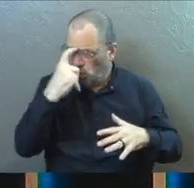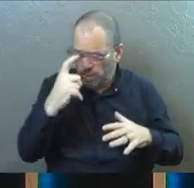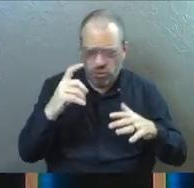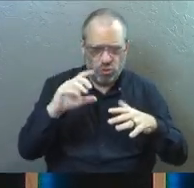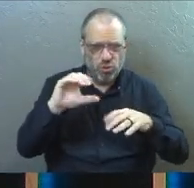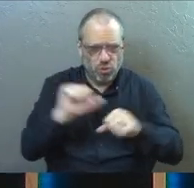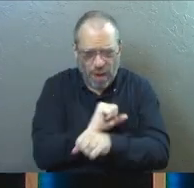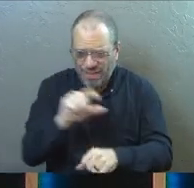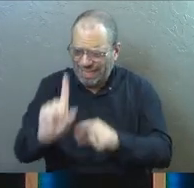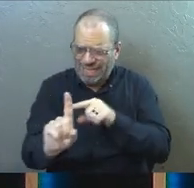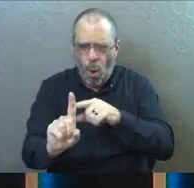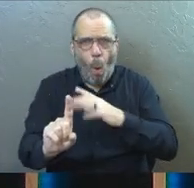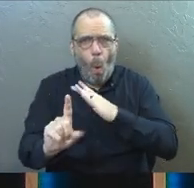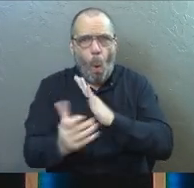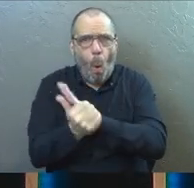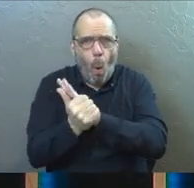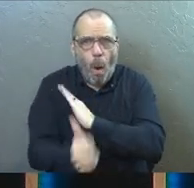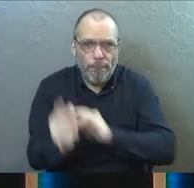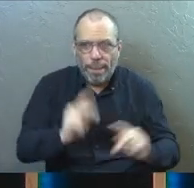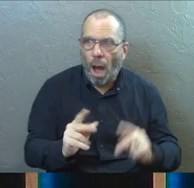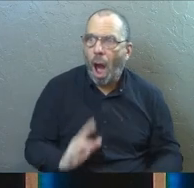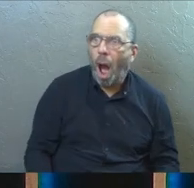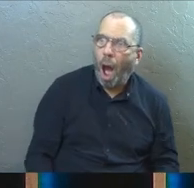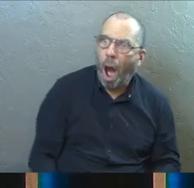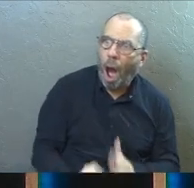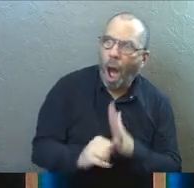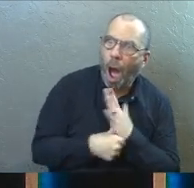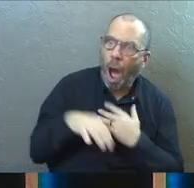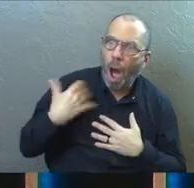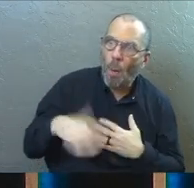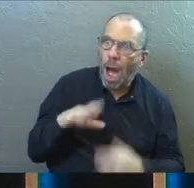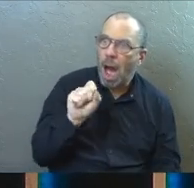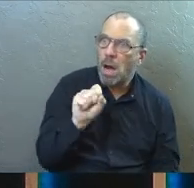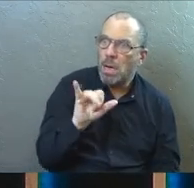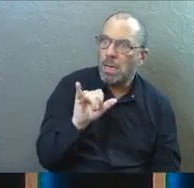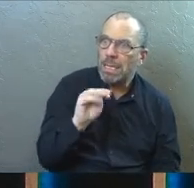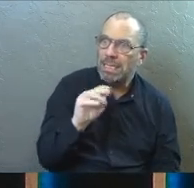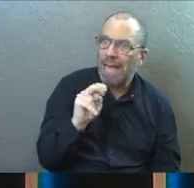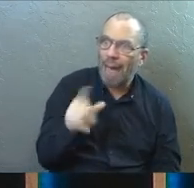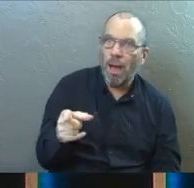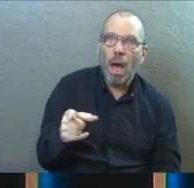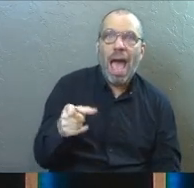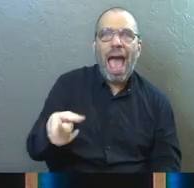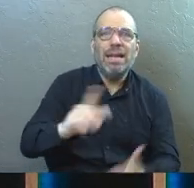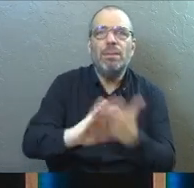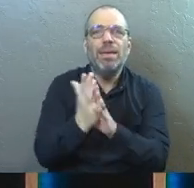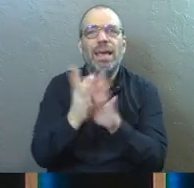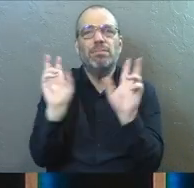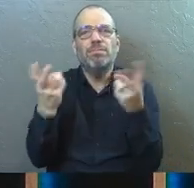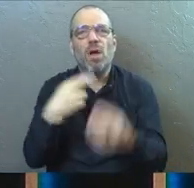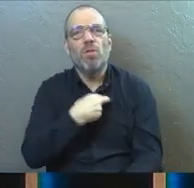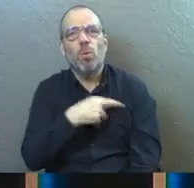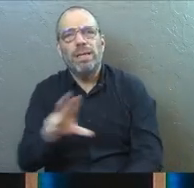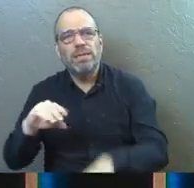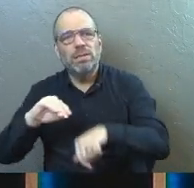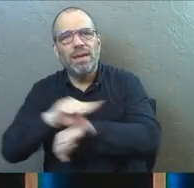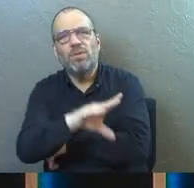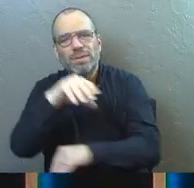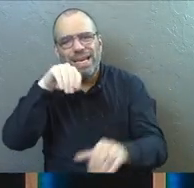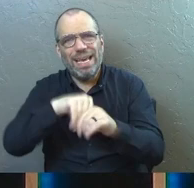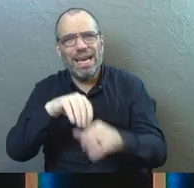himself. And he was so good at it, the people were impressed. People noticed, and he became a religious influencer